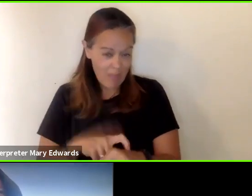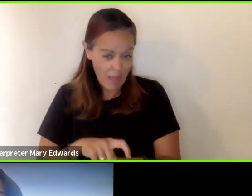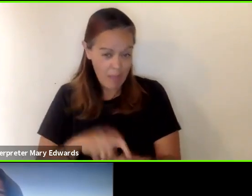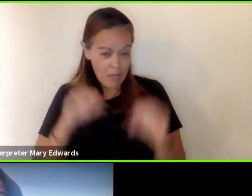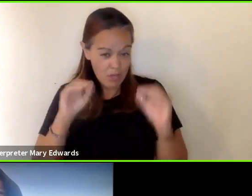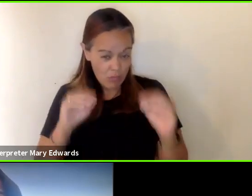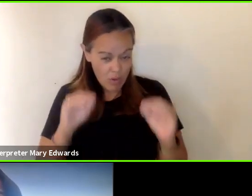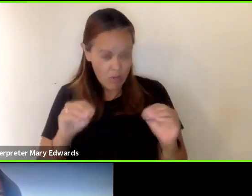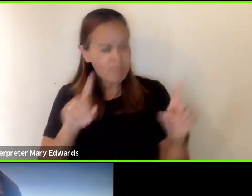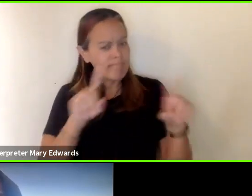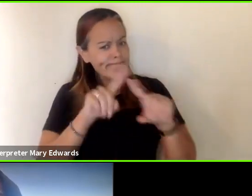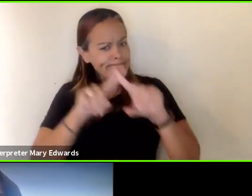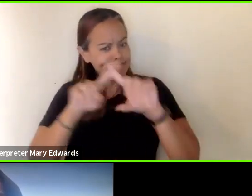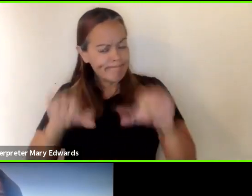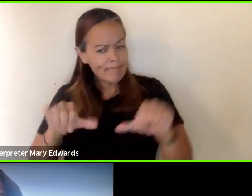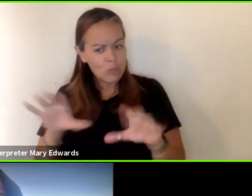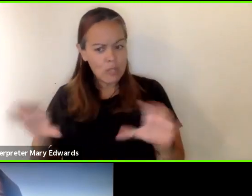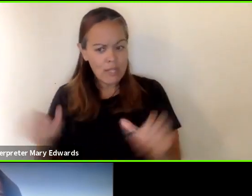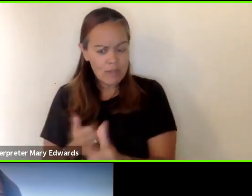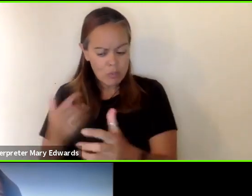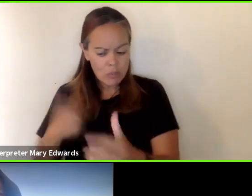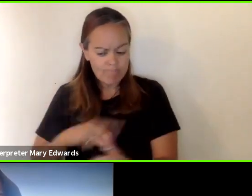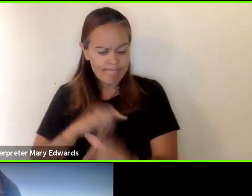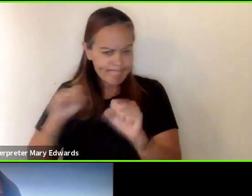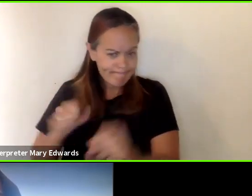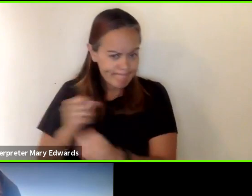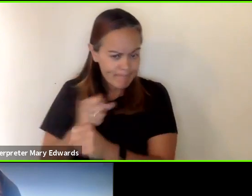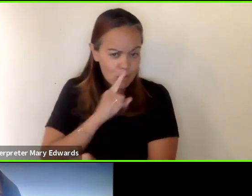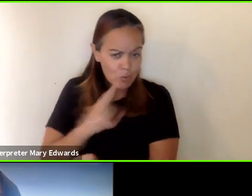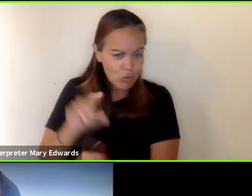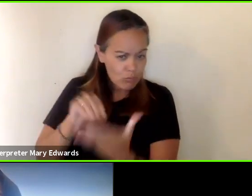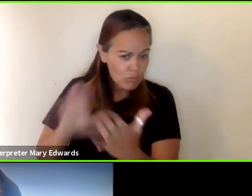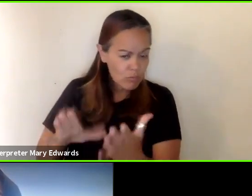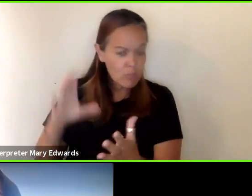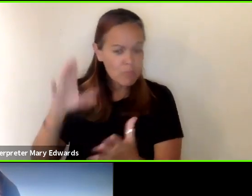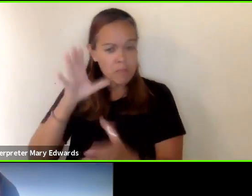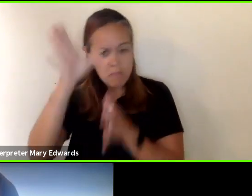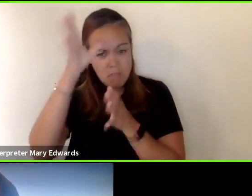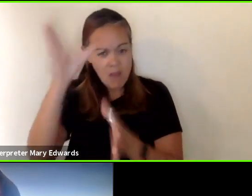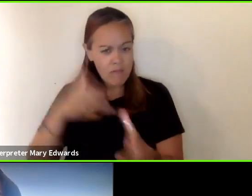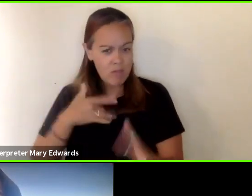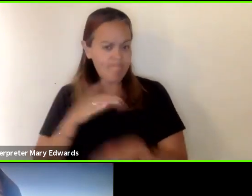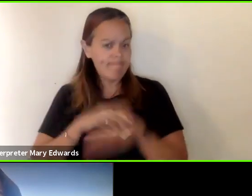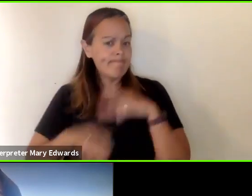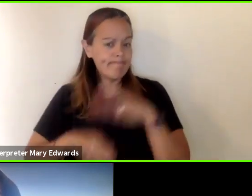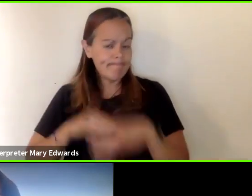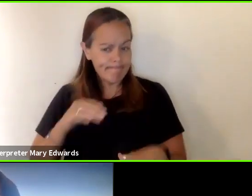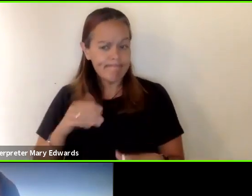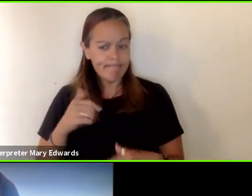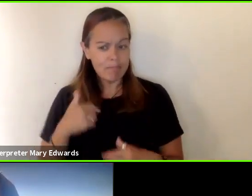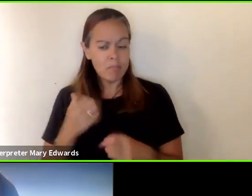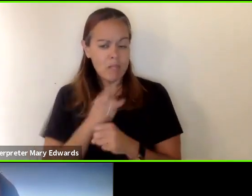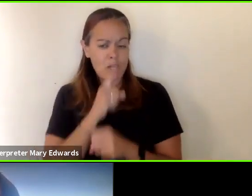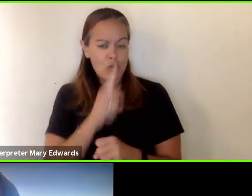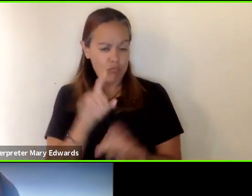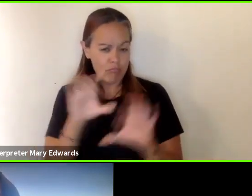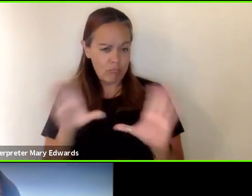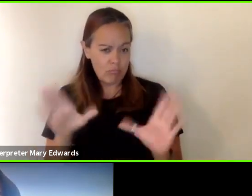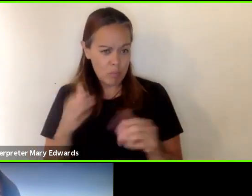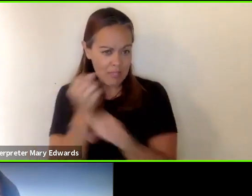also doing everything we can to ensure that students and parents alike feel comfortable and ensure the classrooms are safe